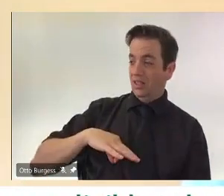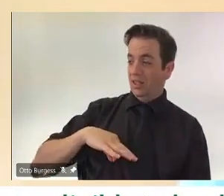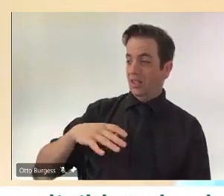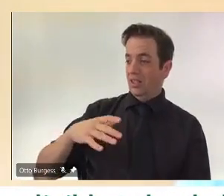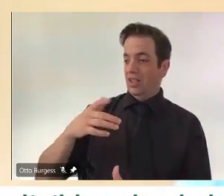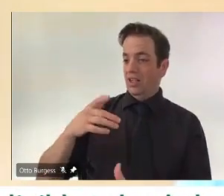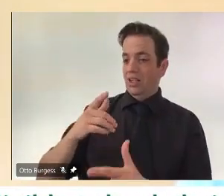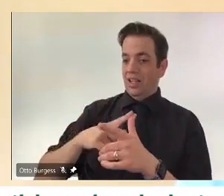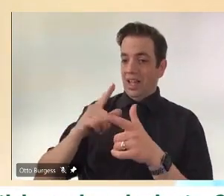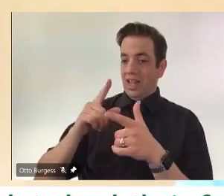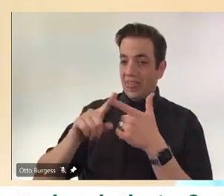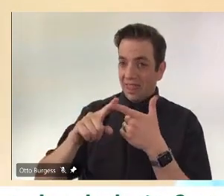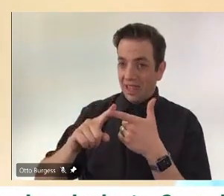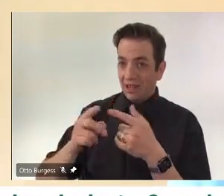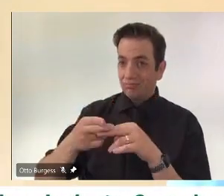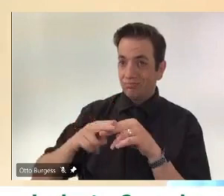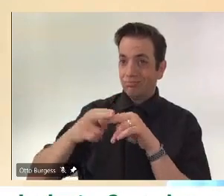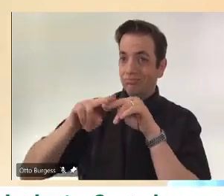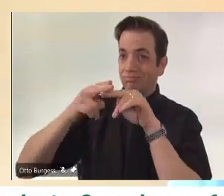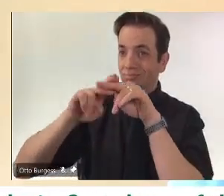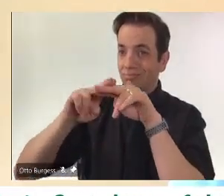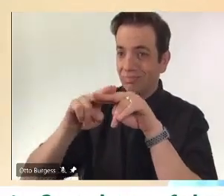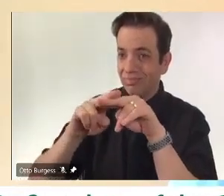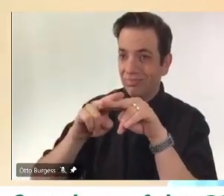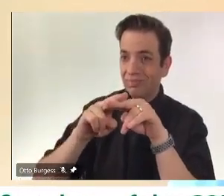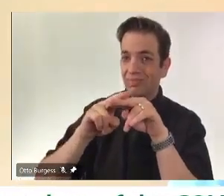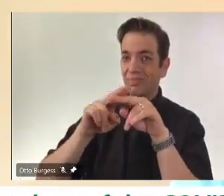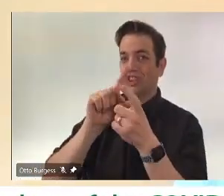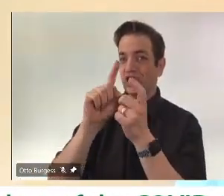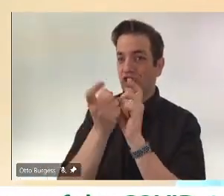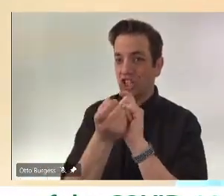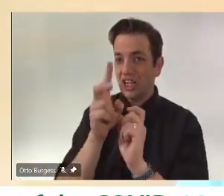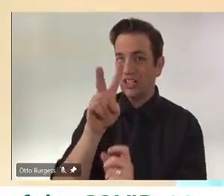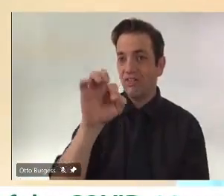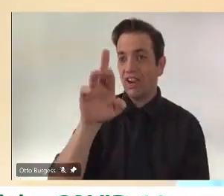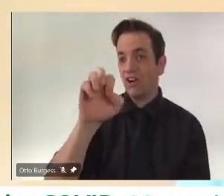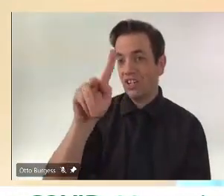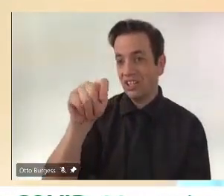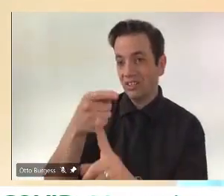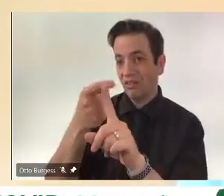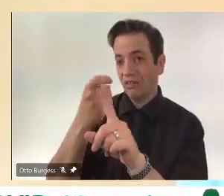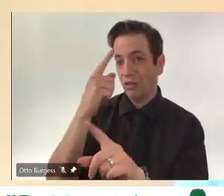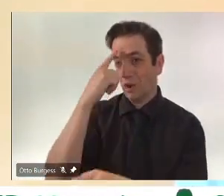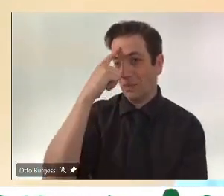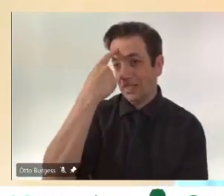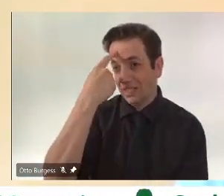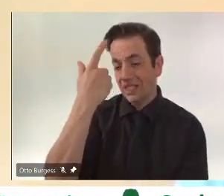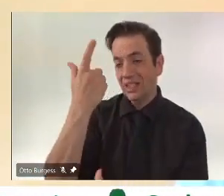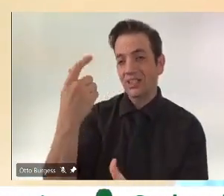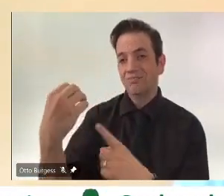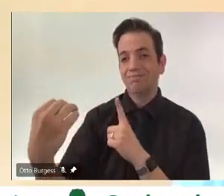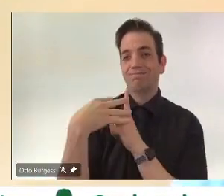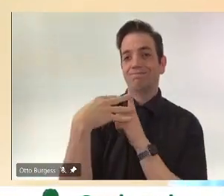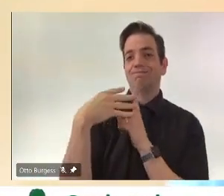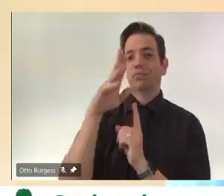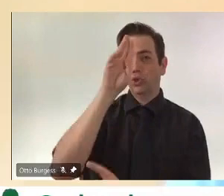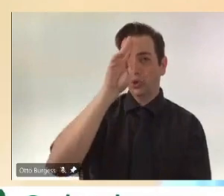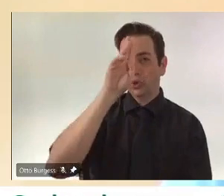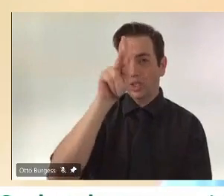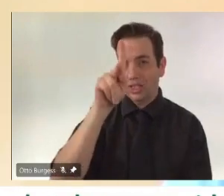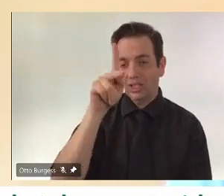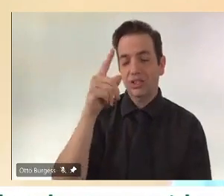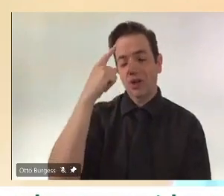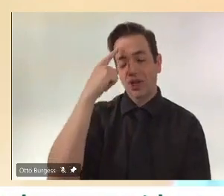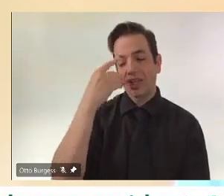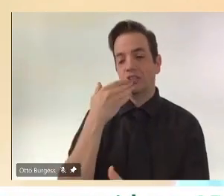they're keeping a watchful eye on that even as they reopen. So I think we need to have some humility as we reopen. Obviously, we